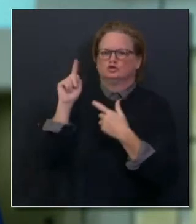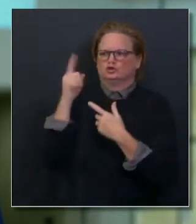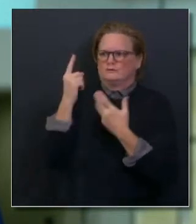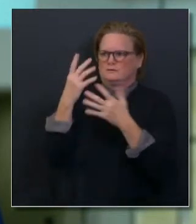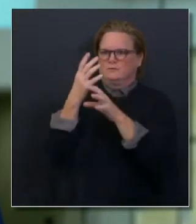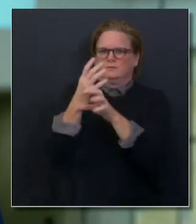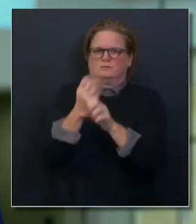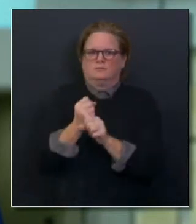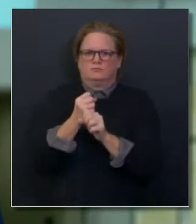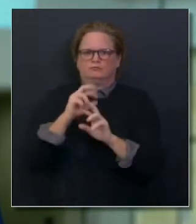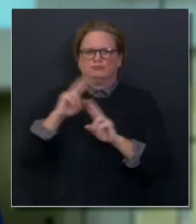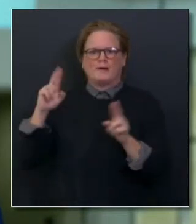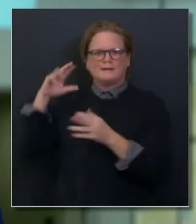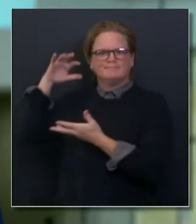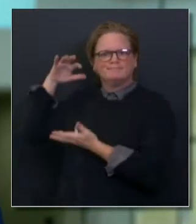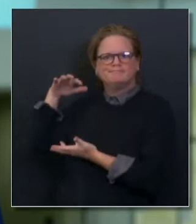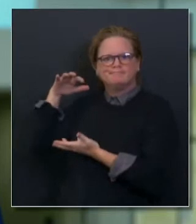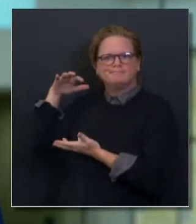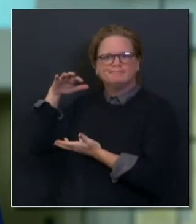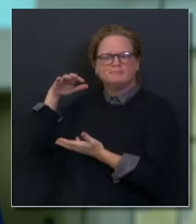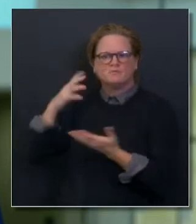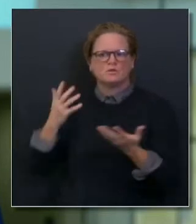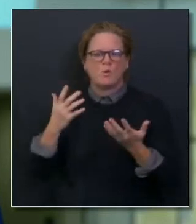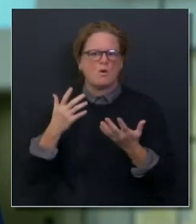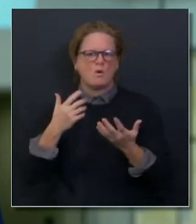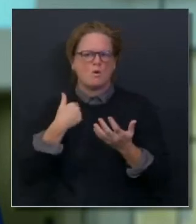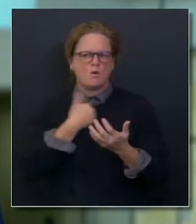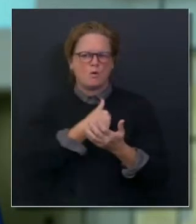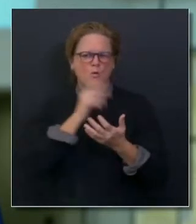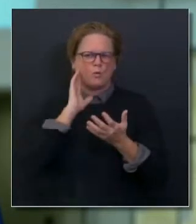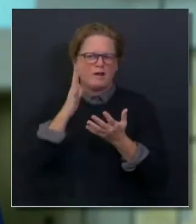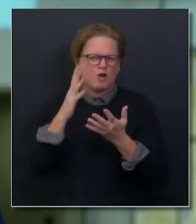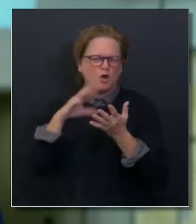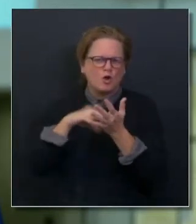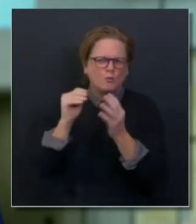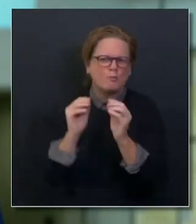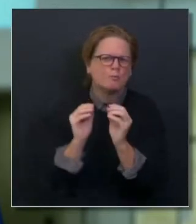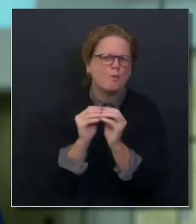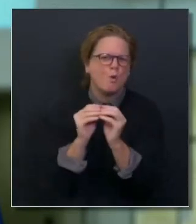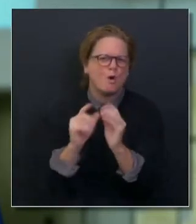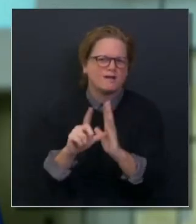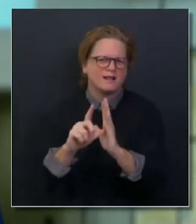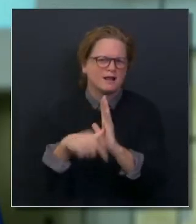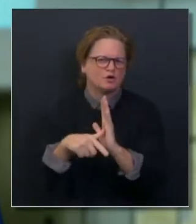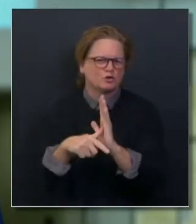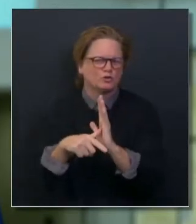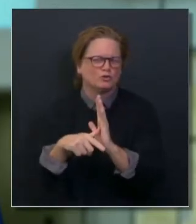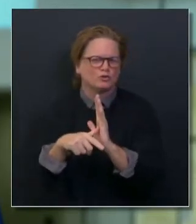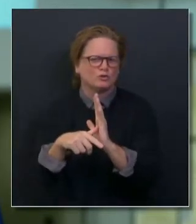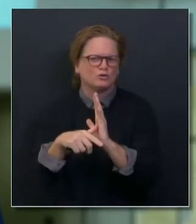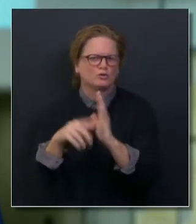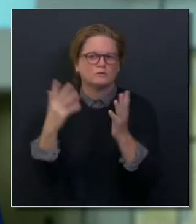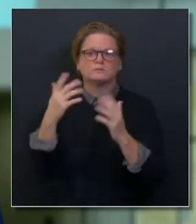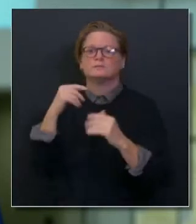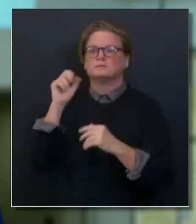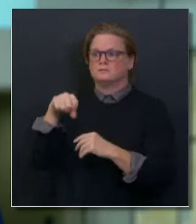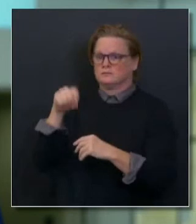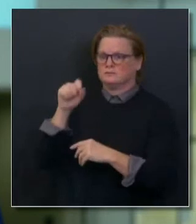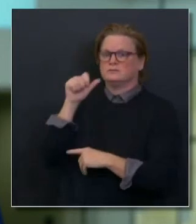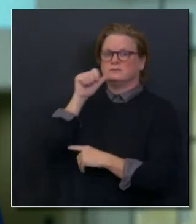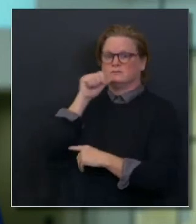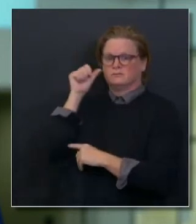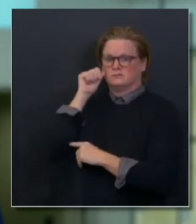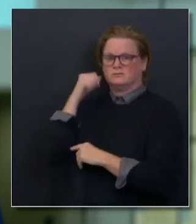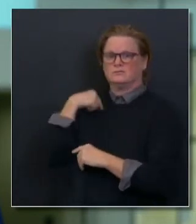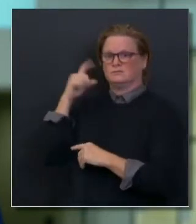were scheduled for this morning were preparing, as we saw at Kaiser yesterday, the Governor and I and others, that it does take a little bit of